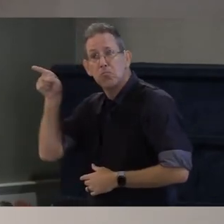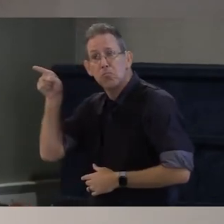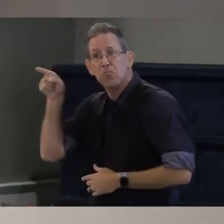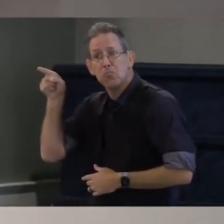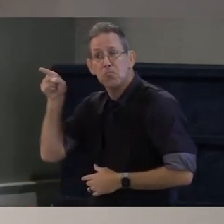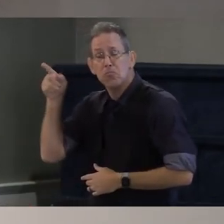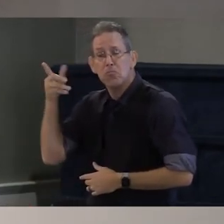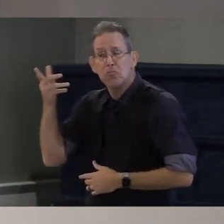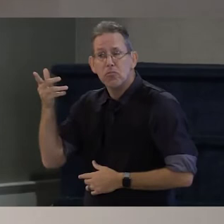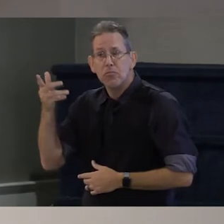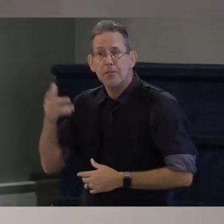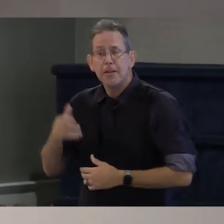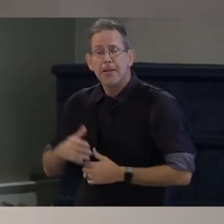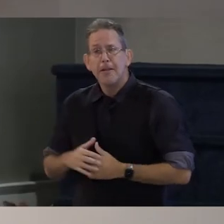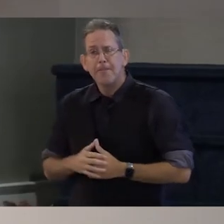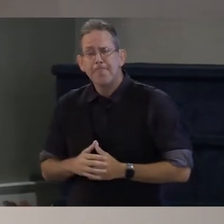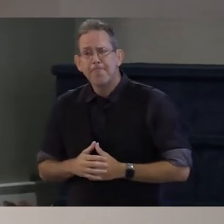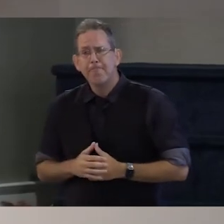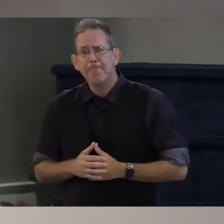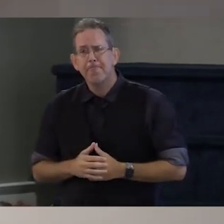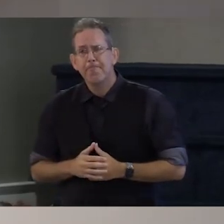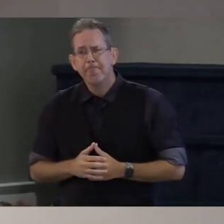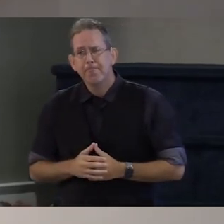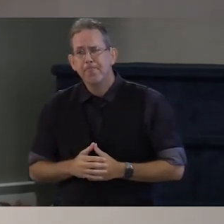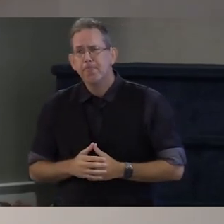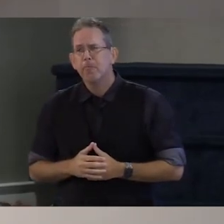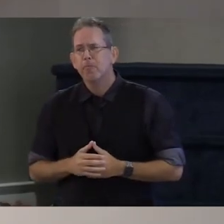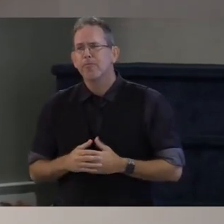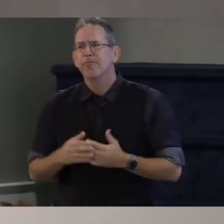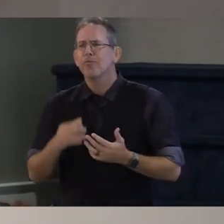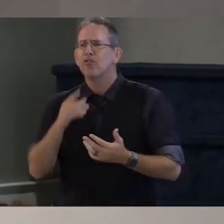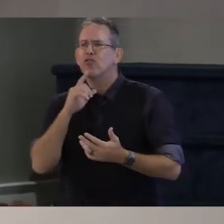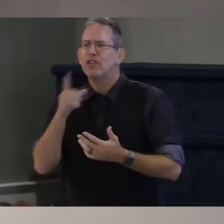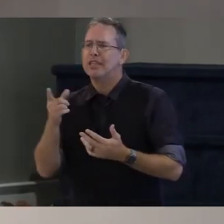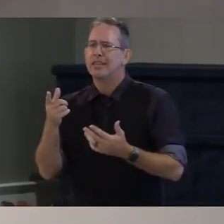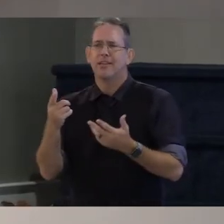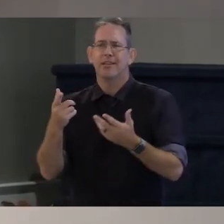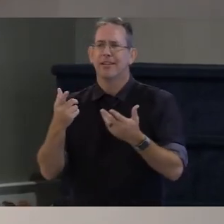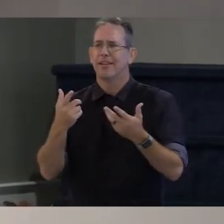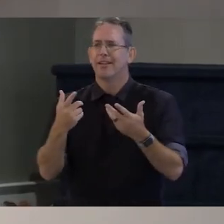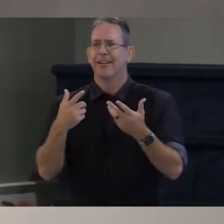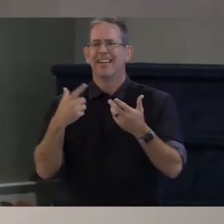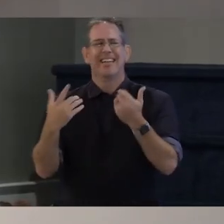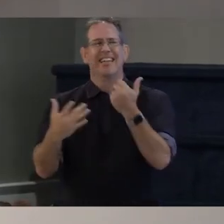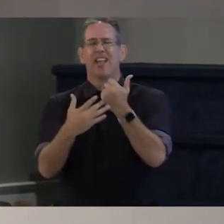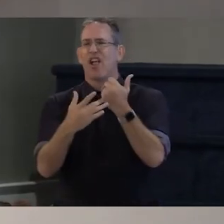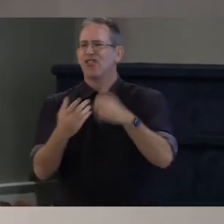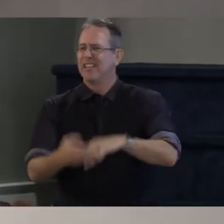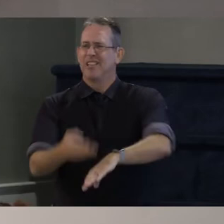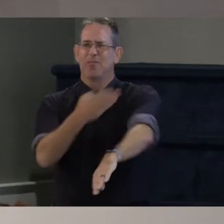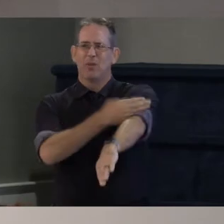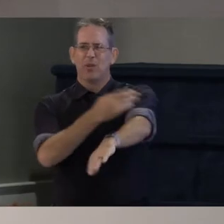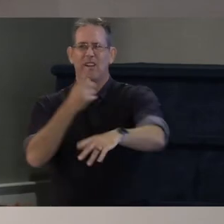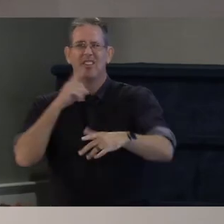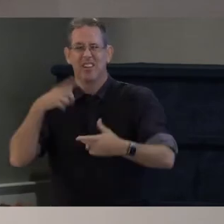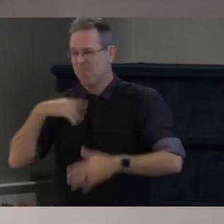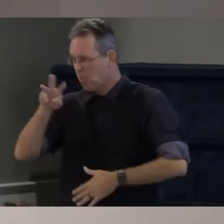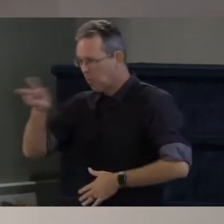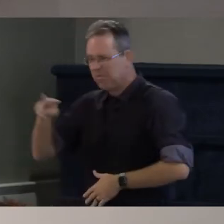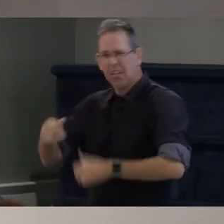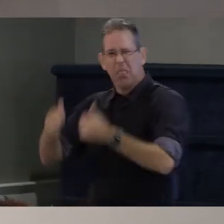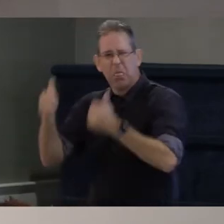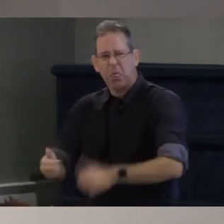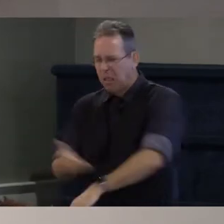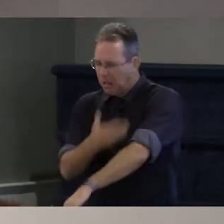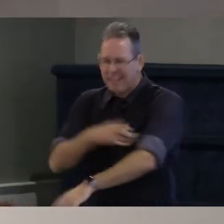technologically assisted I have a whole section on my website about this I don't have enough time to get into this but the people who